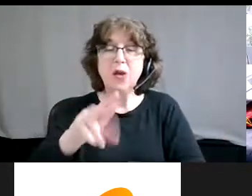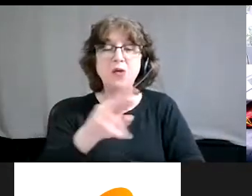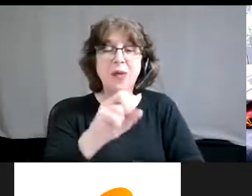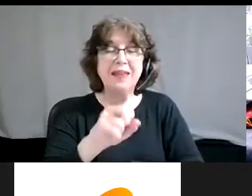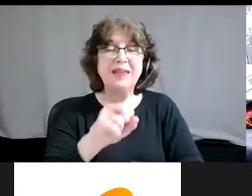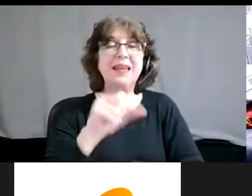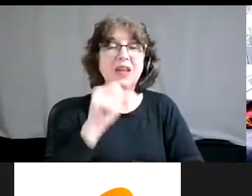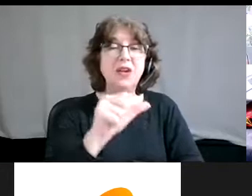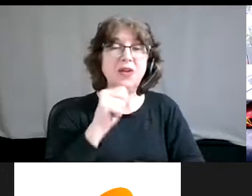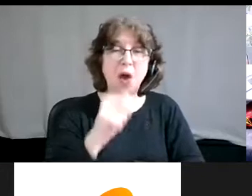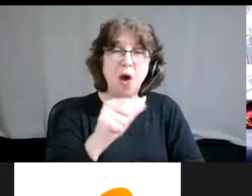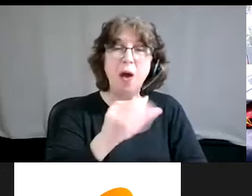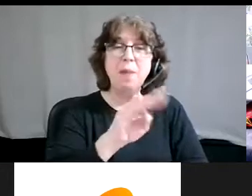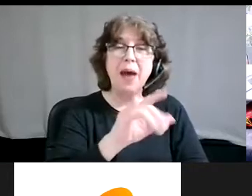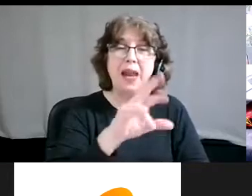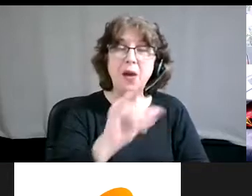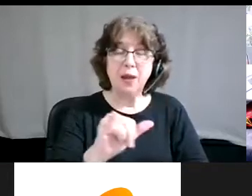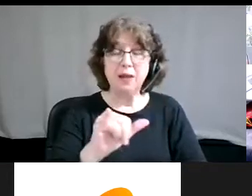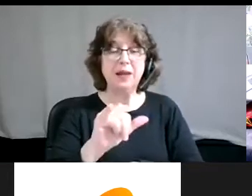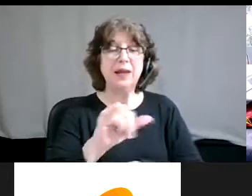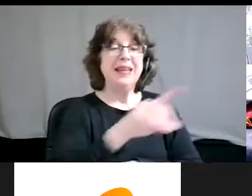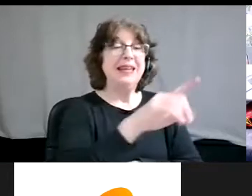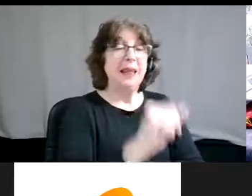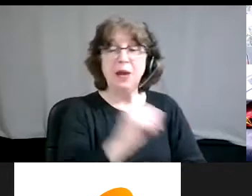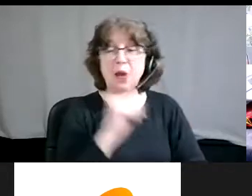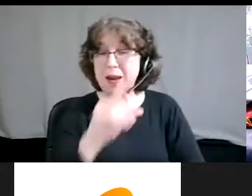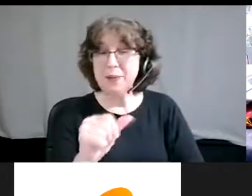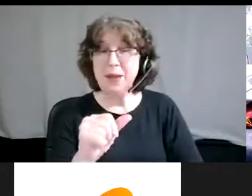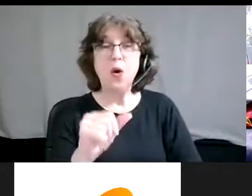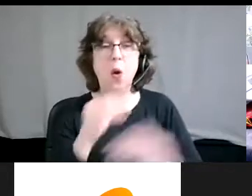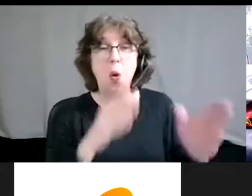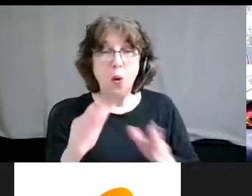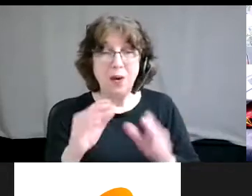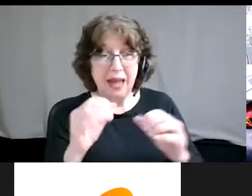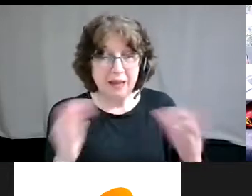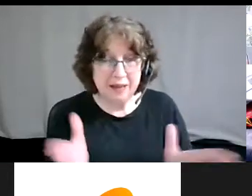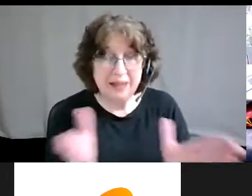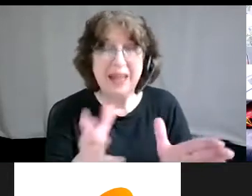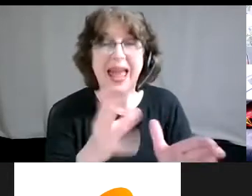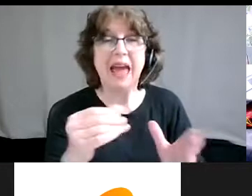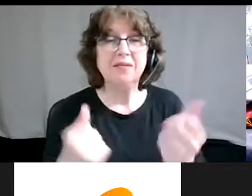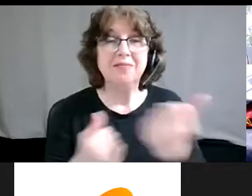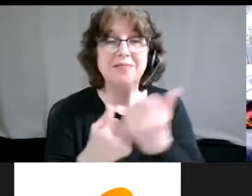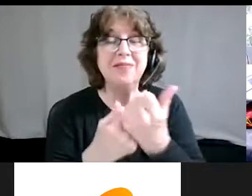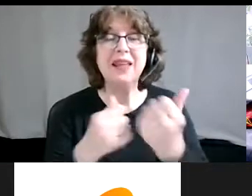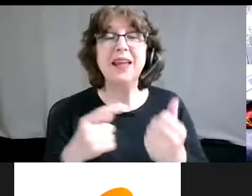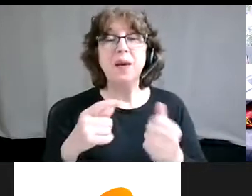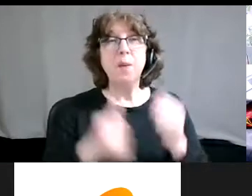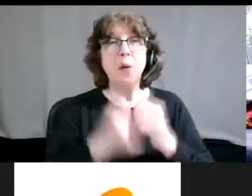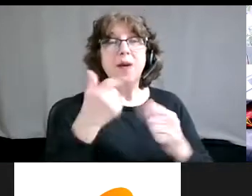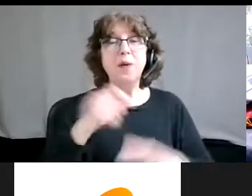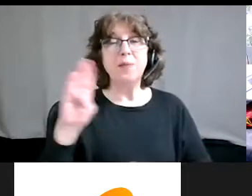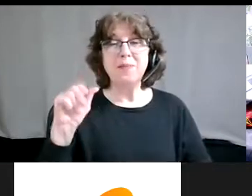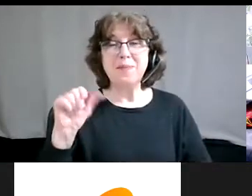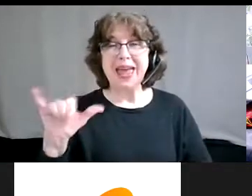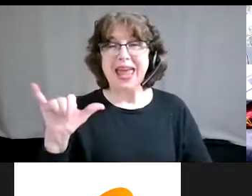multiply disabled activists and organizers, primarily coming out of the Bay area. Uh, the 10 principles, and let's see if I can